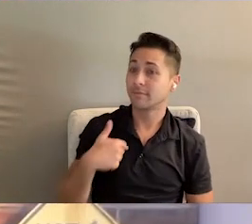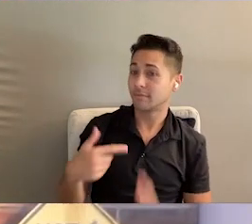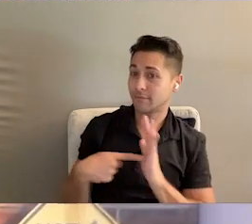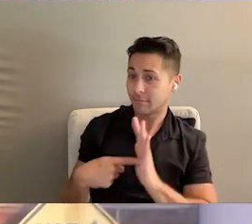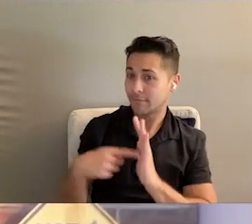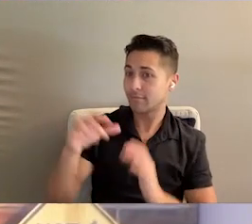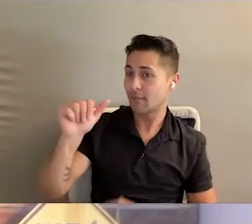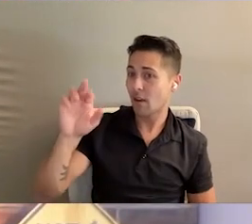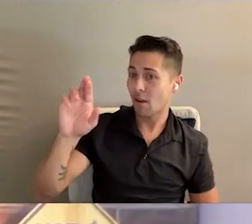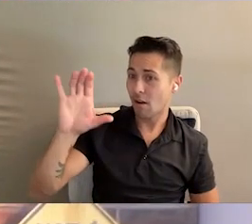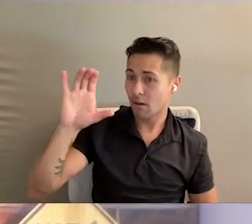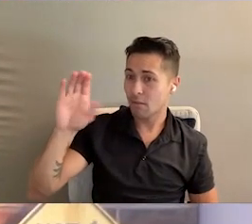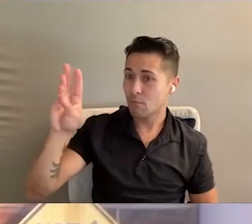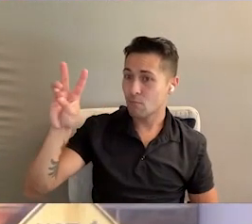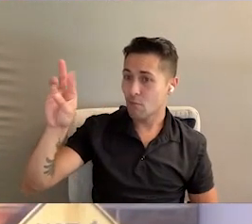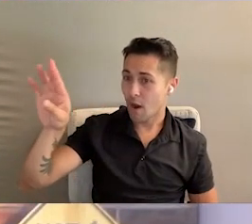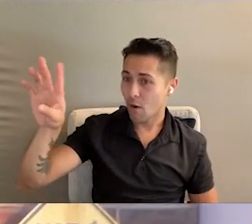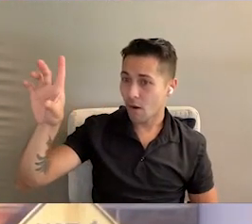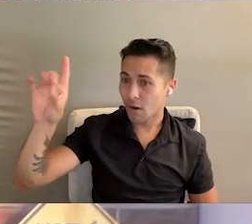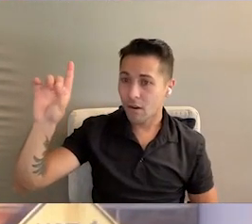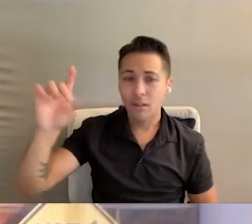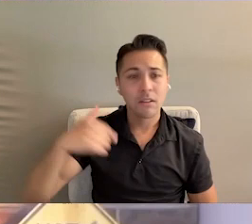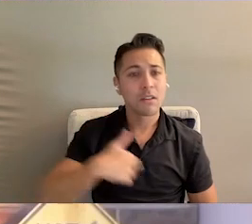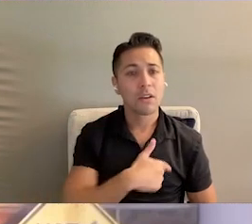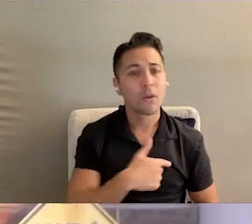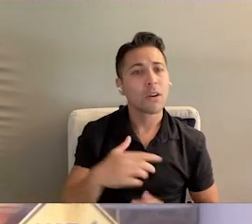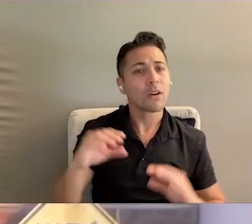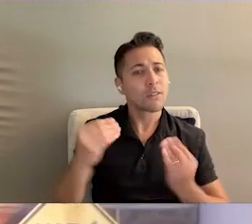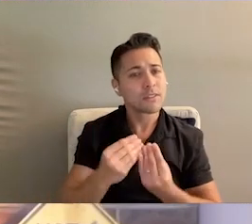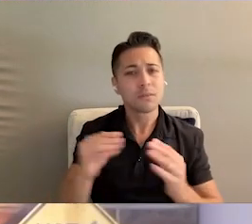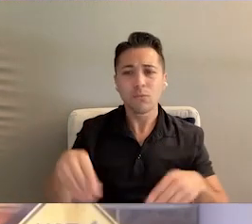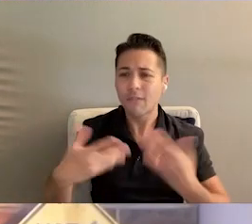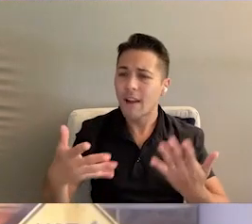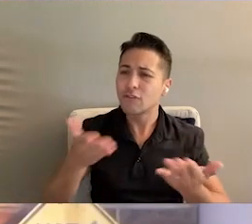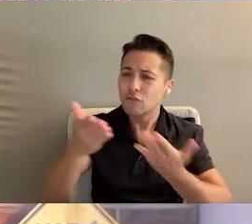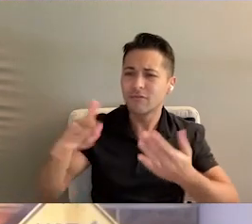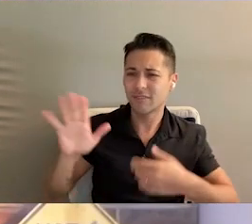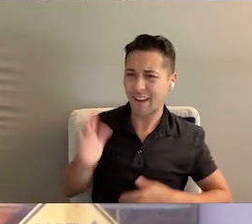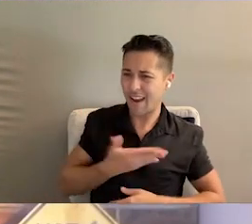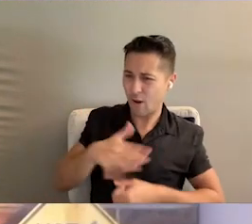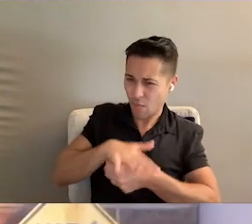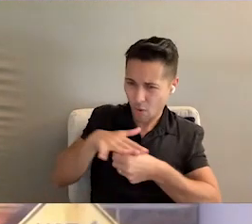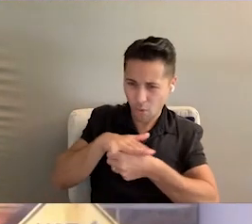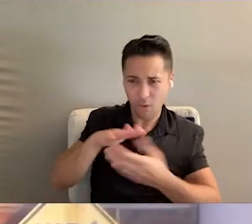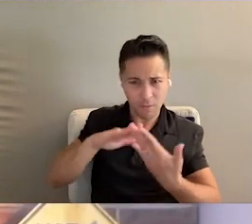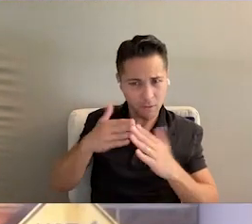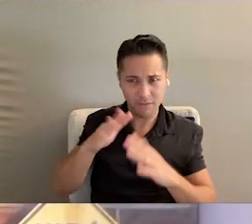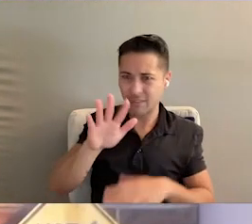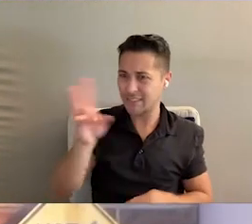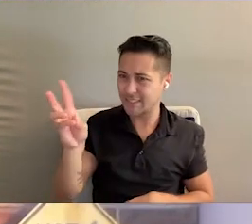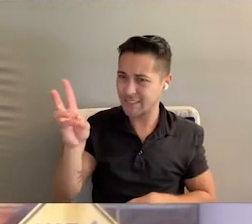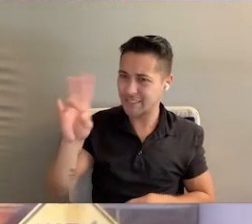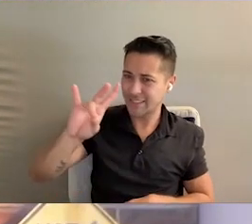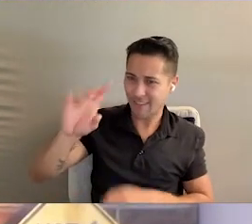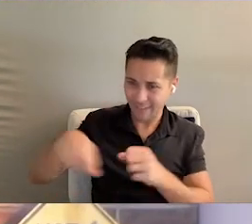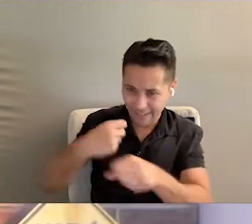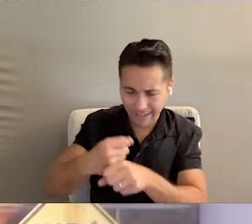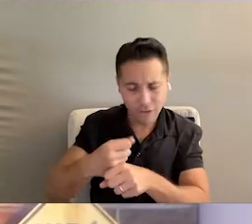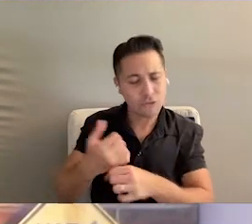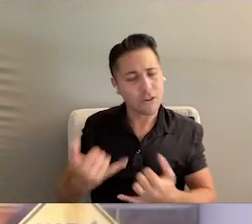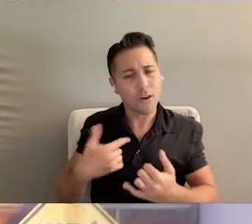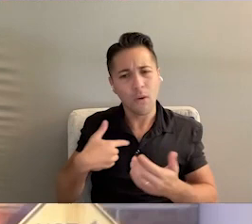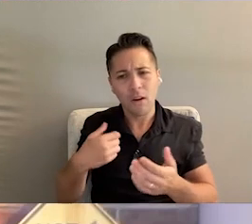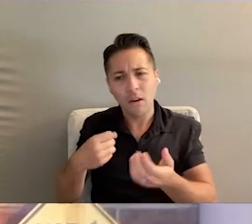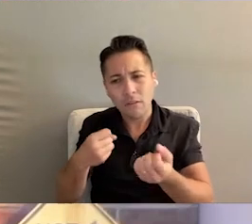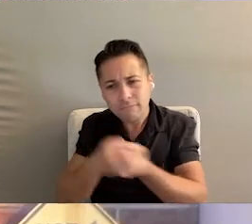So I represent Arc Broward. We are an organization that has provided services in our local community for 67 years. We're currently